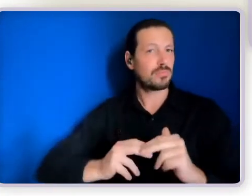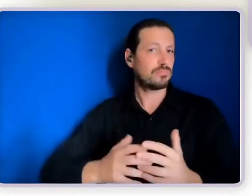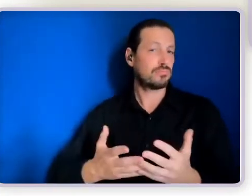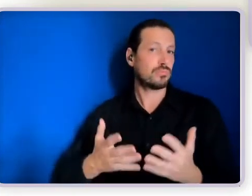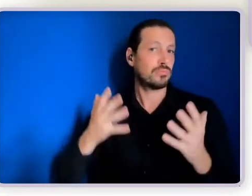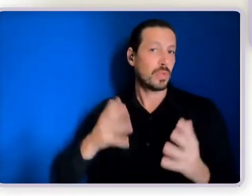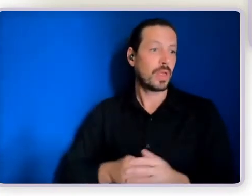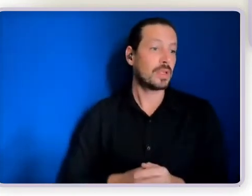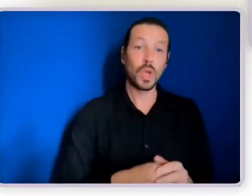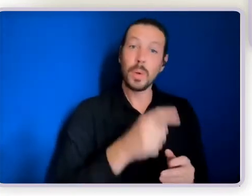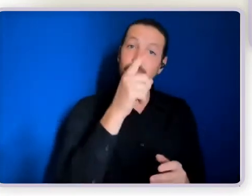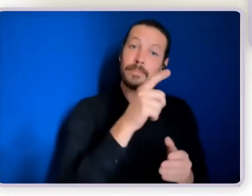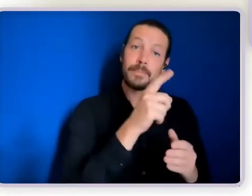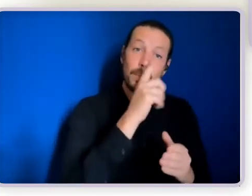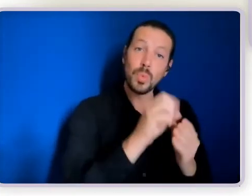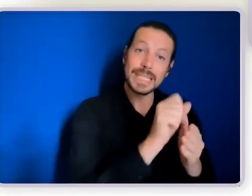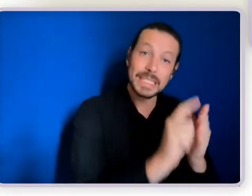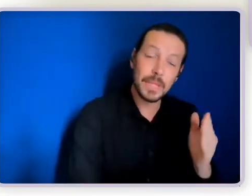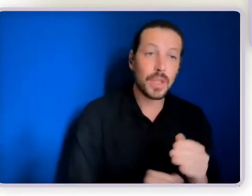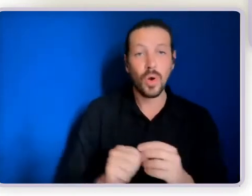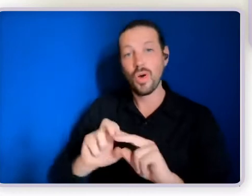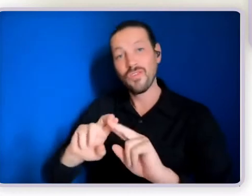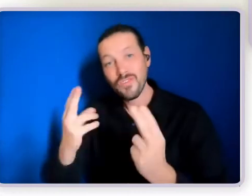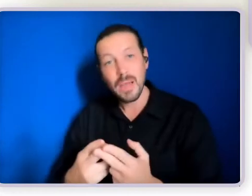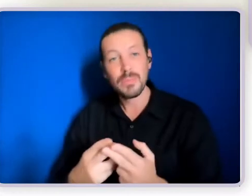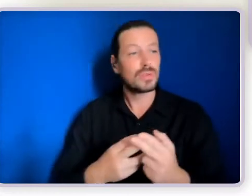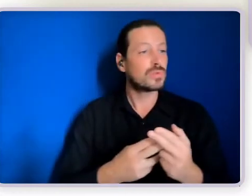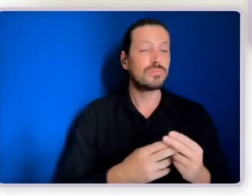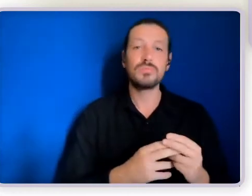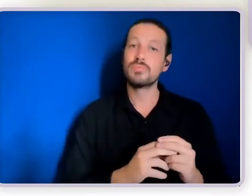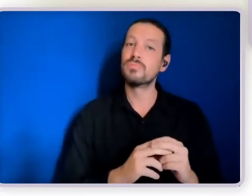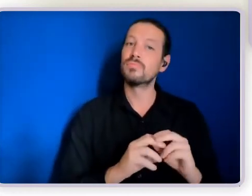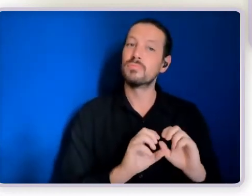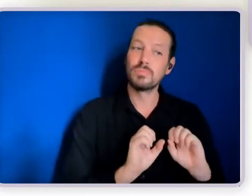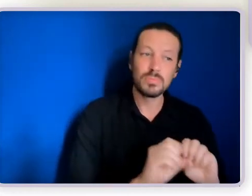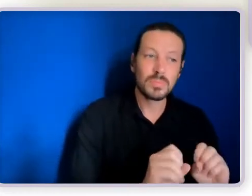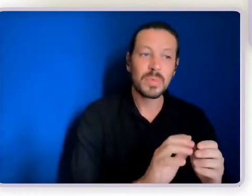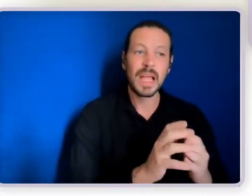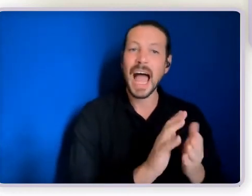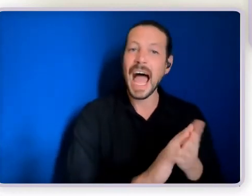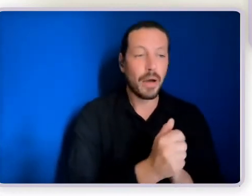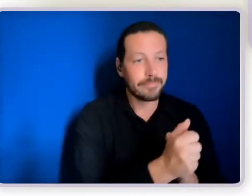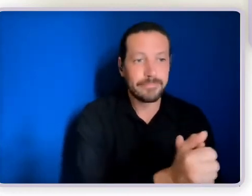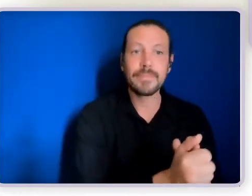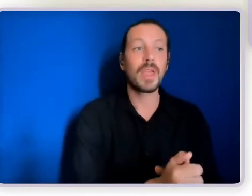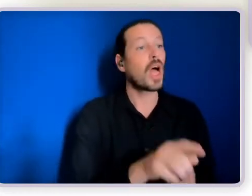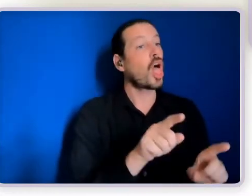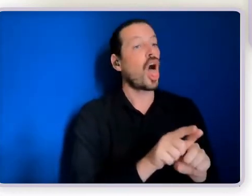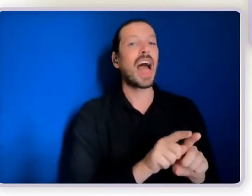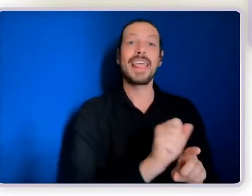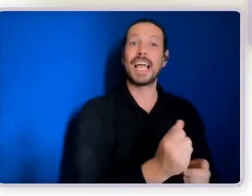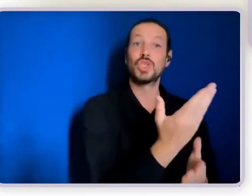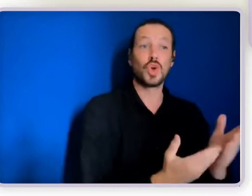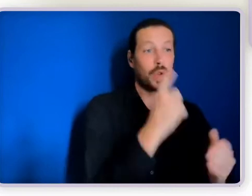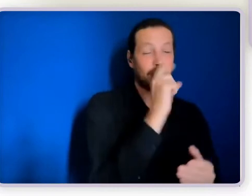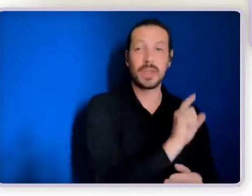families to become leaders in their community, to share their stories in order to inspire others who are